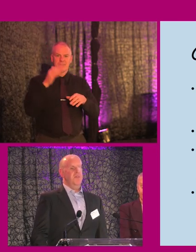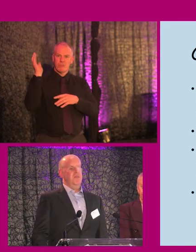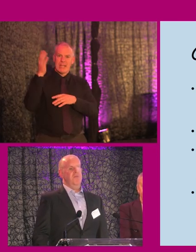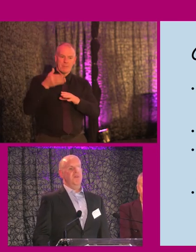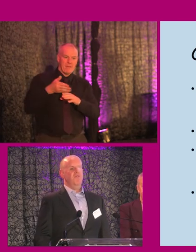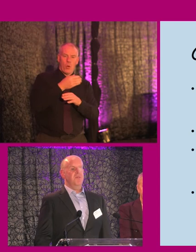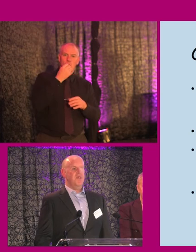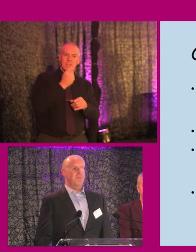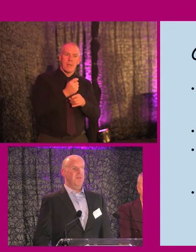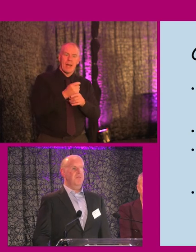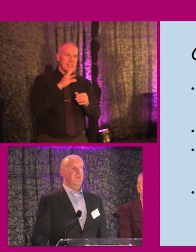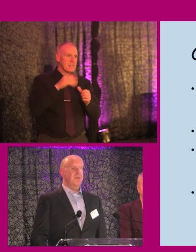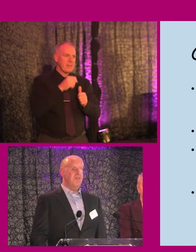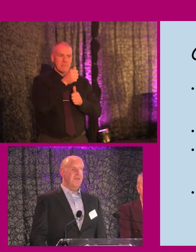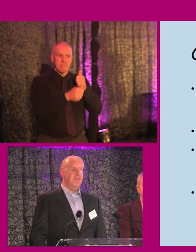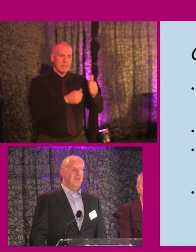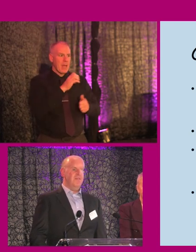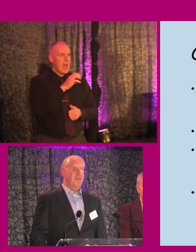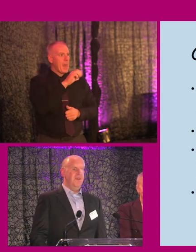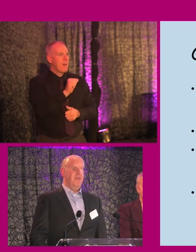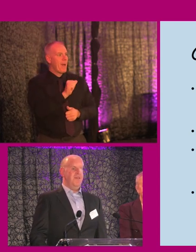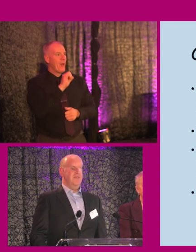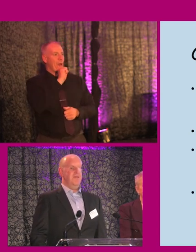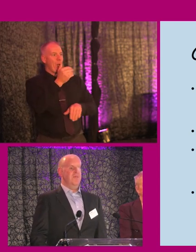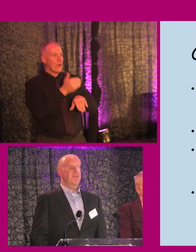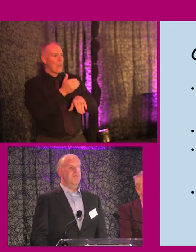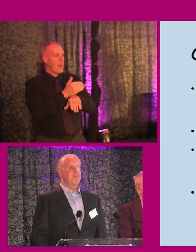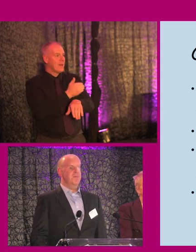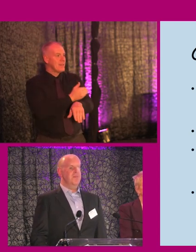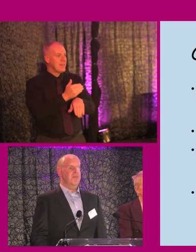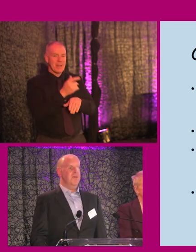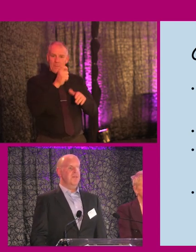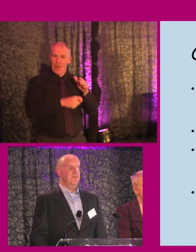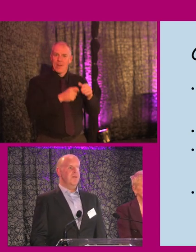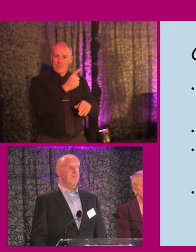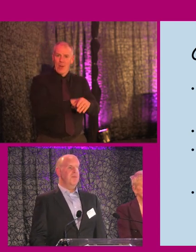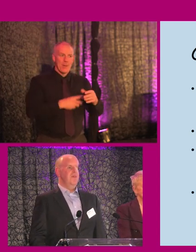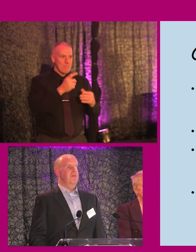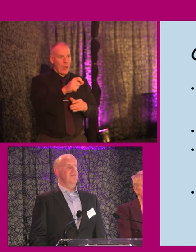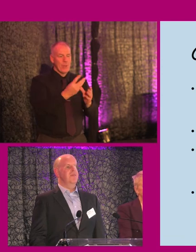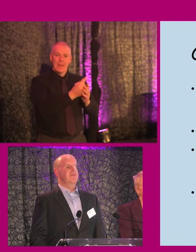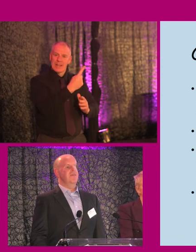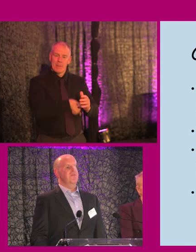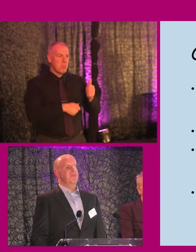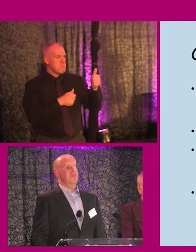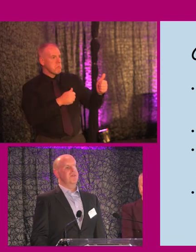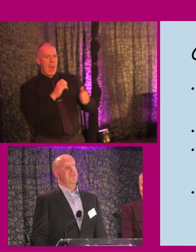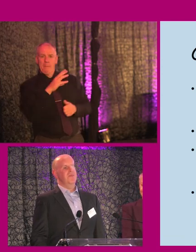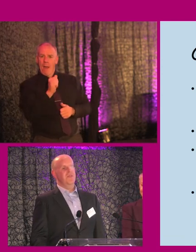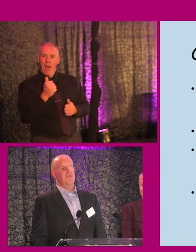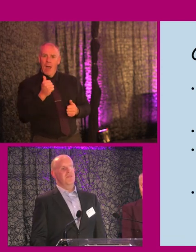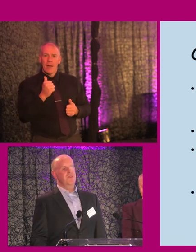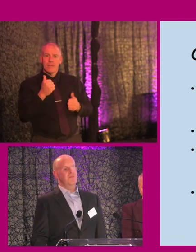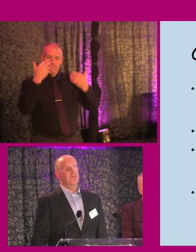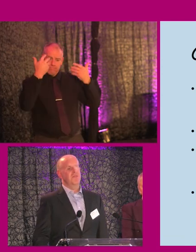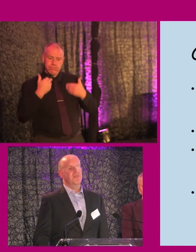and particularly you want to pay tribute to Emma, who's starting out in her career as a, as a person with disability. And it's, you know, it's, it's a real, it's a